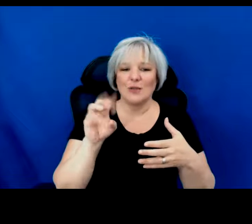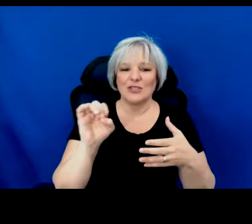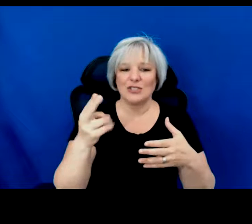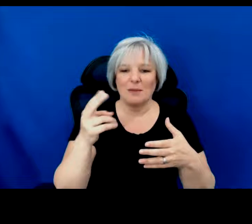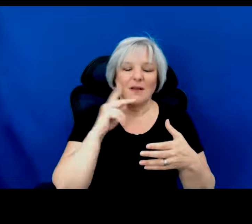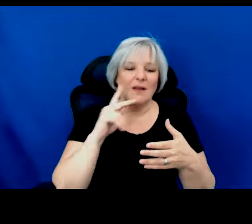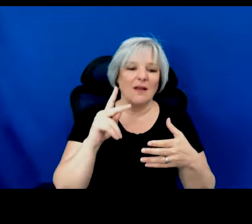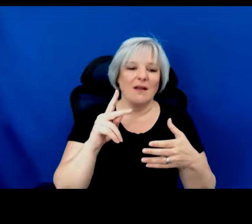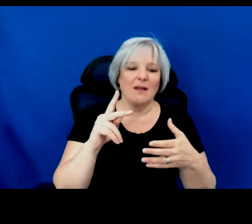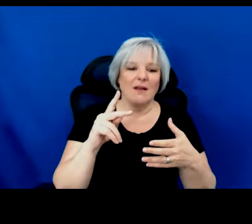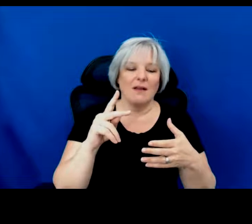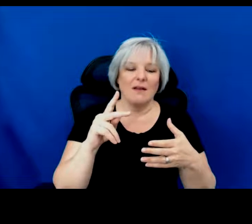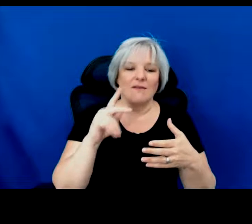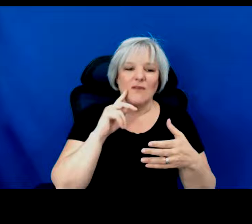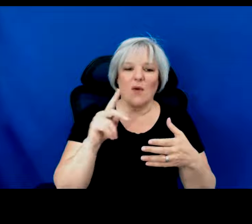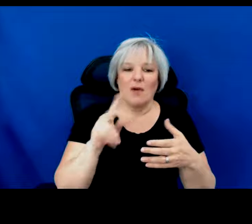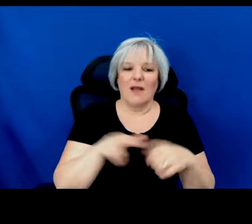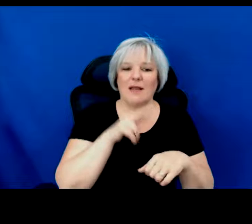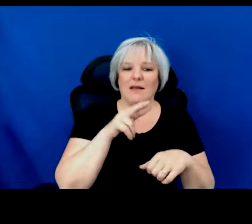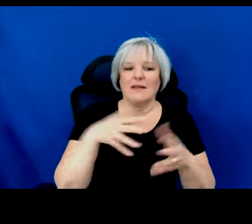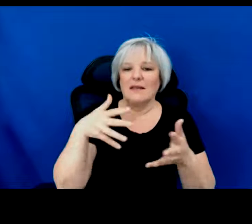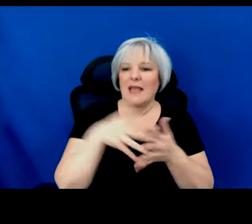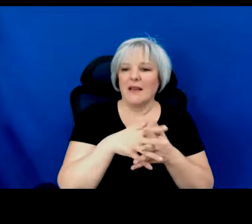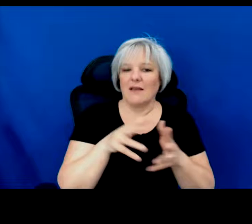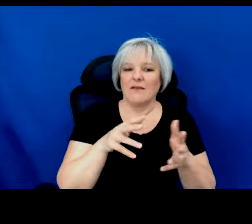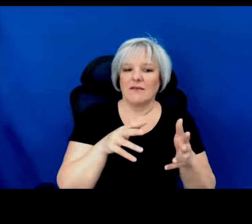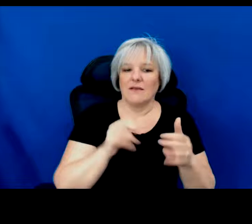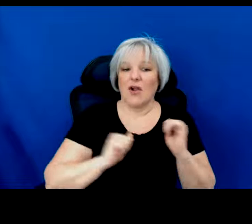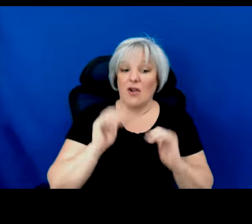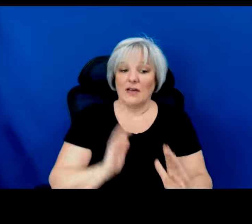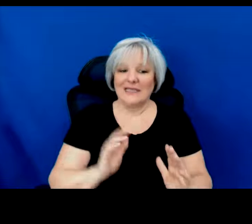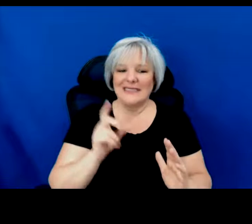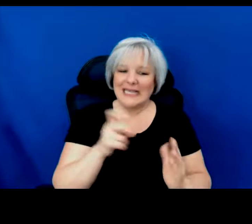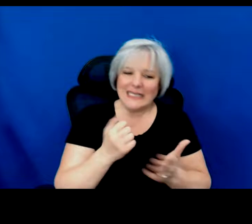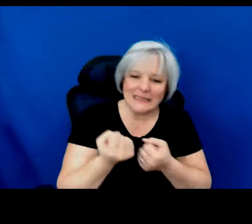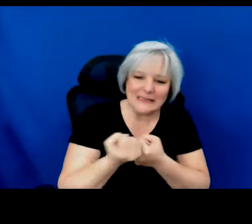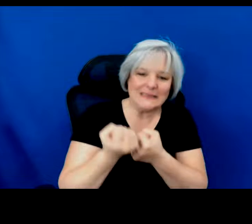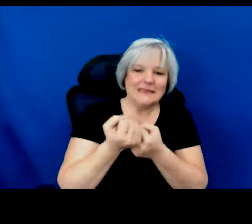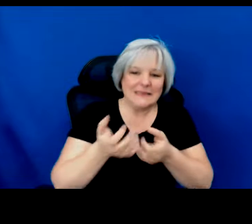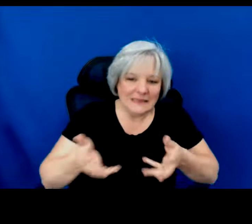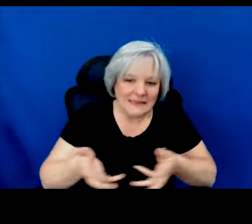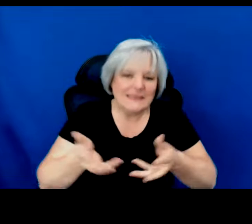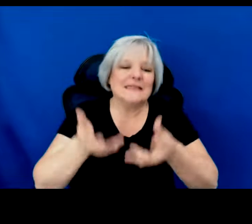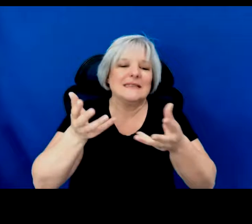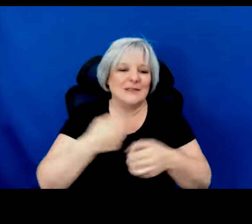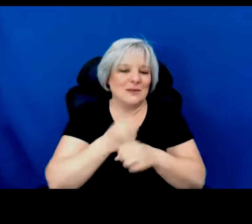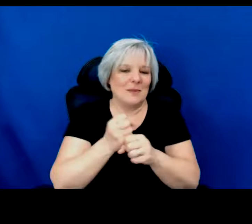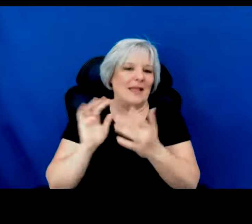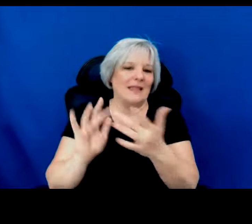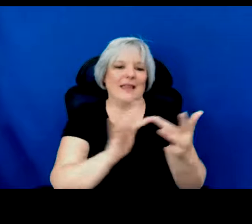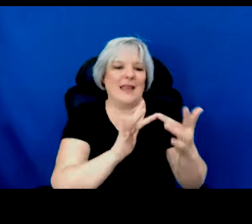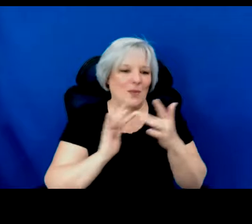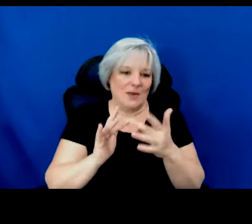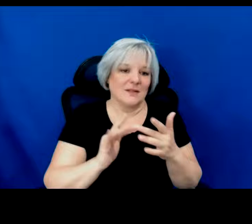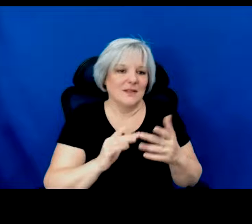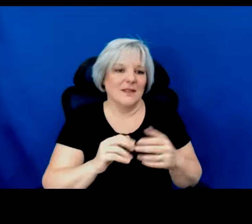artists who are on the cusp, who have some touring, but really need that push to create their networks to be able to